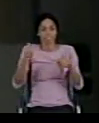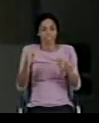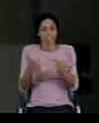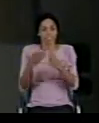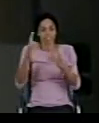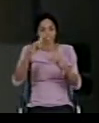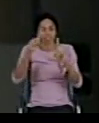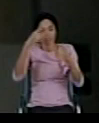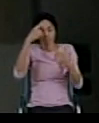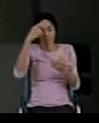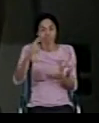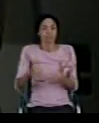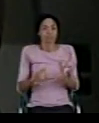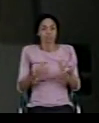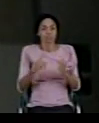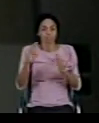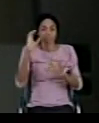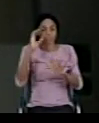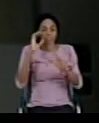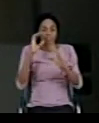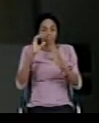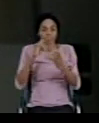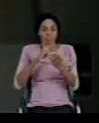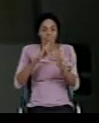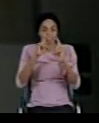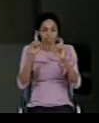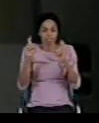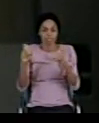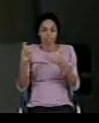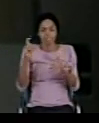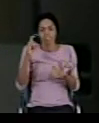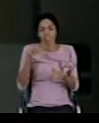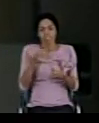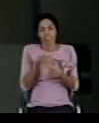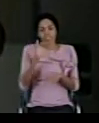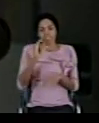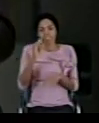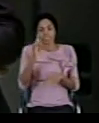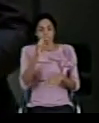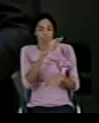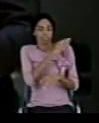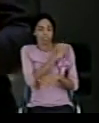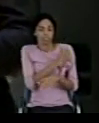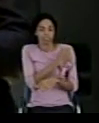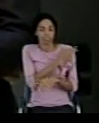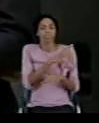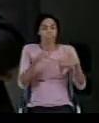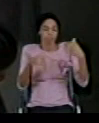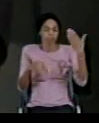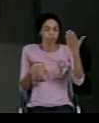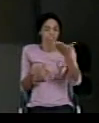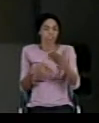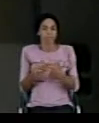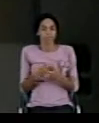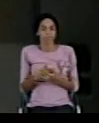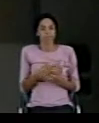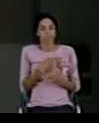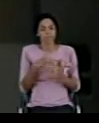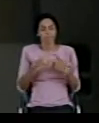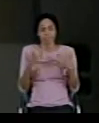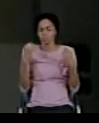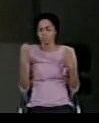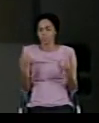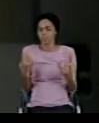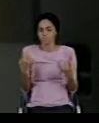a comprehensive test at Yaba Tejo Show. Then I went there. And to my